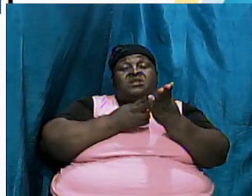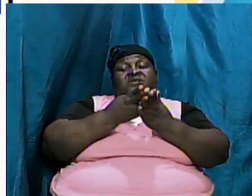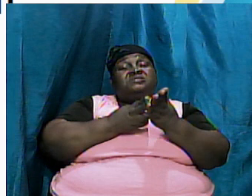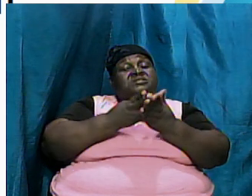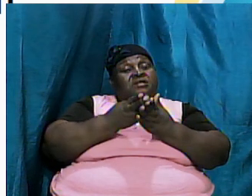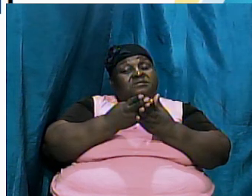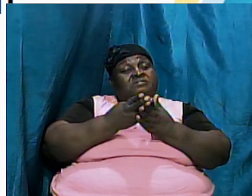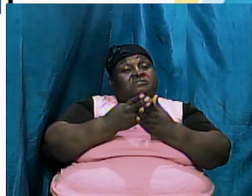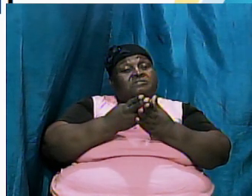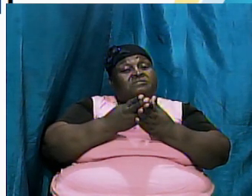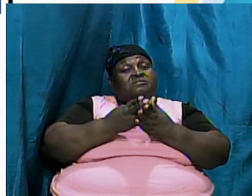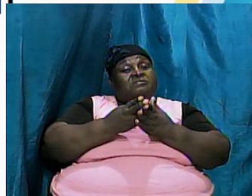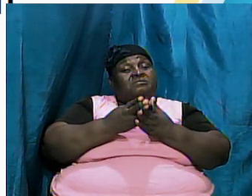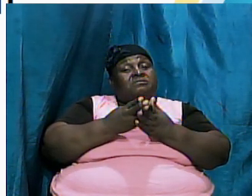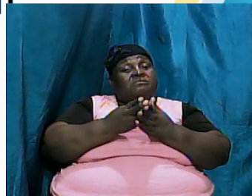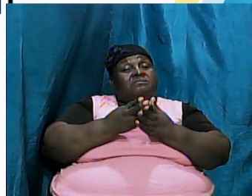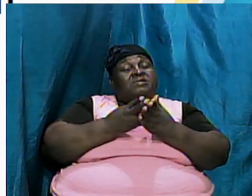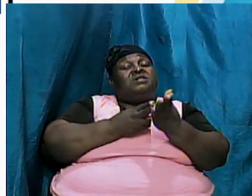when